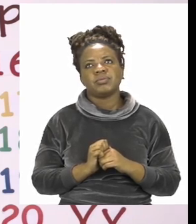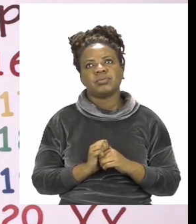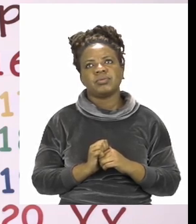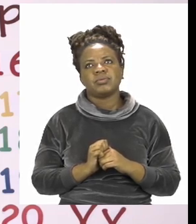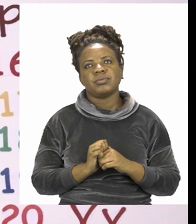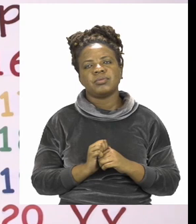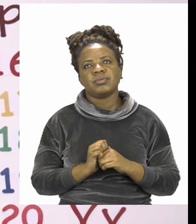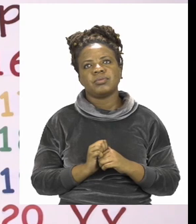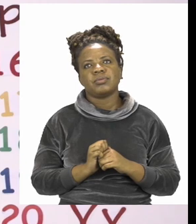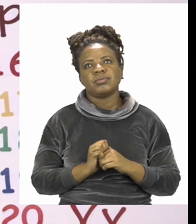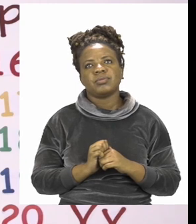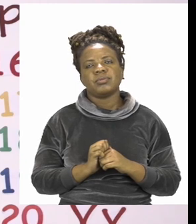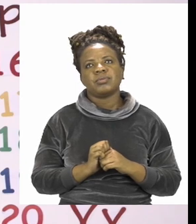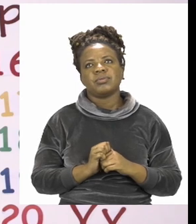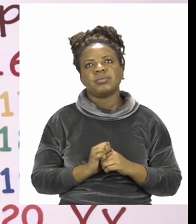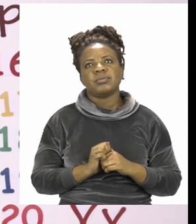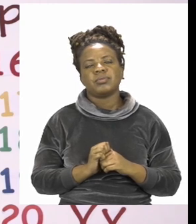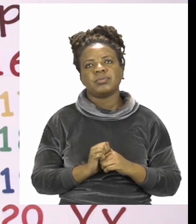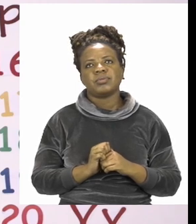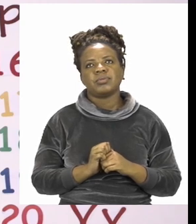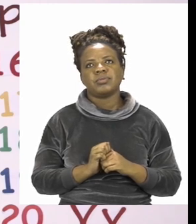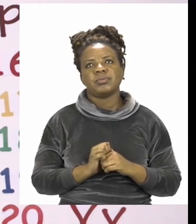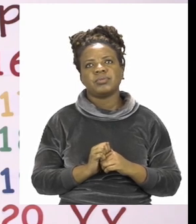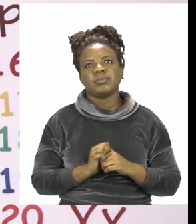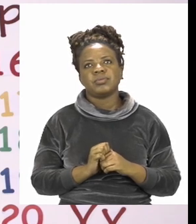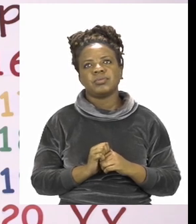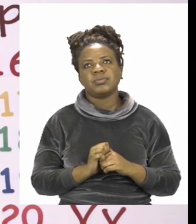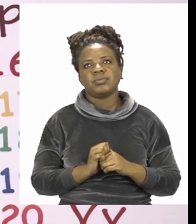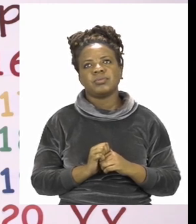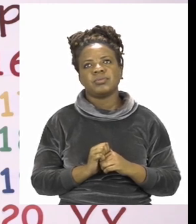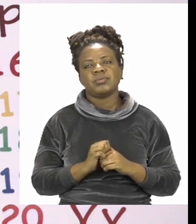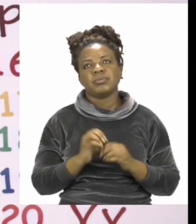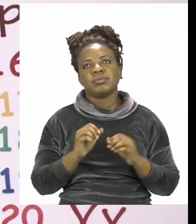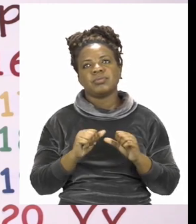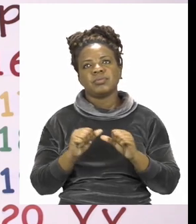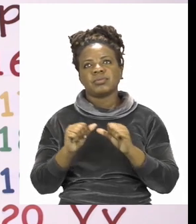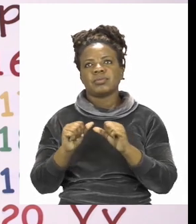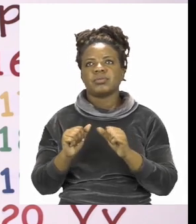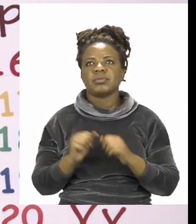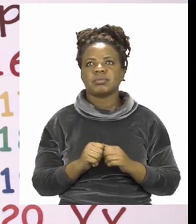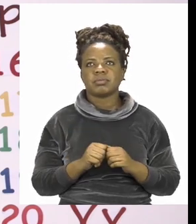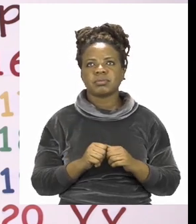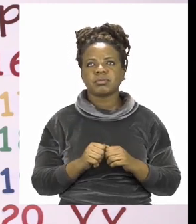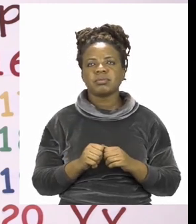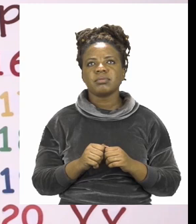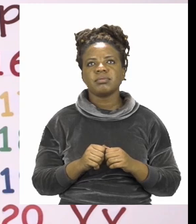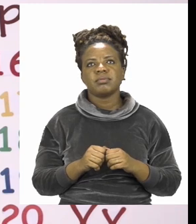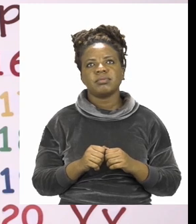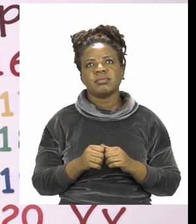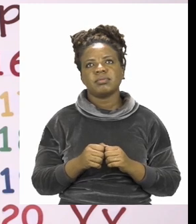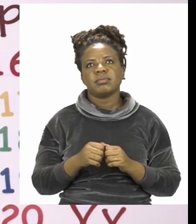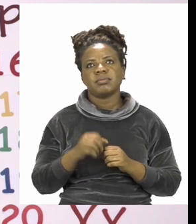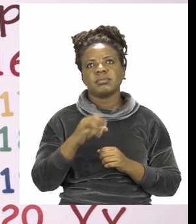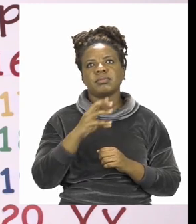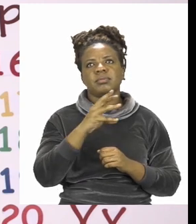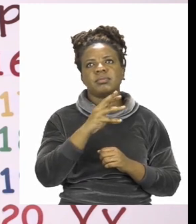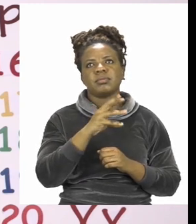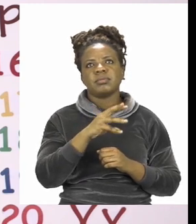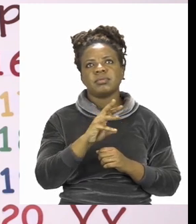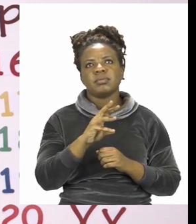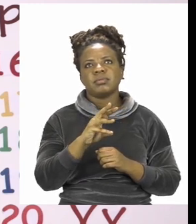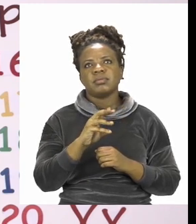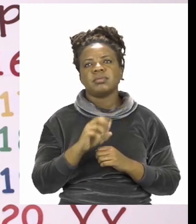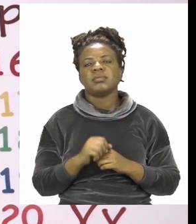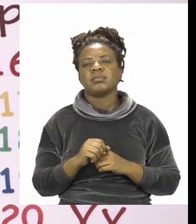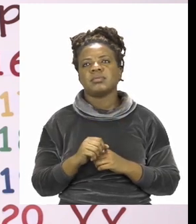equal sign. And then now we're moving on to the next one. Here we have 6 and